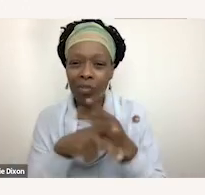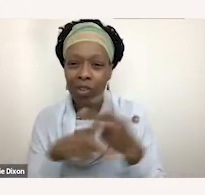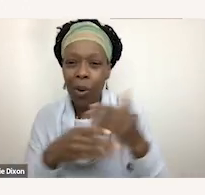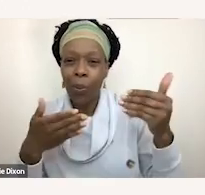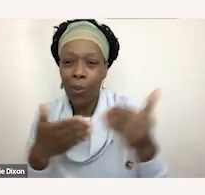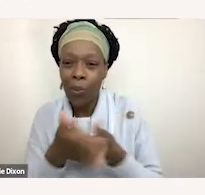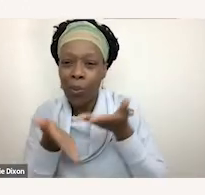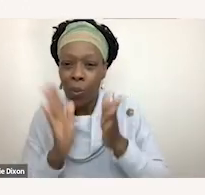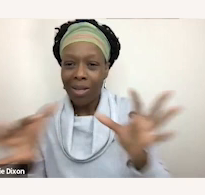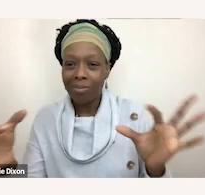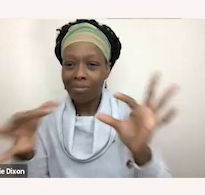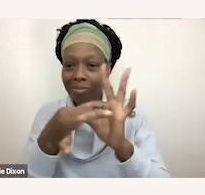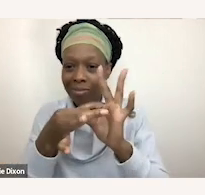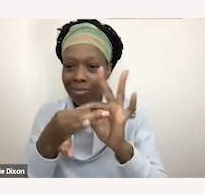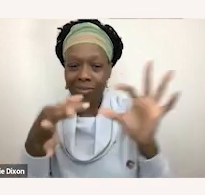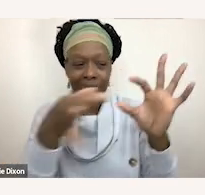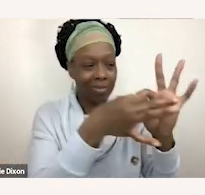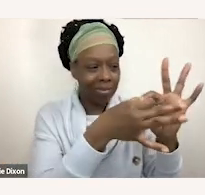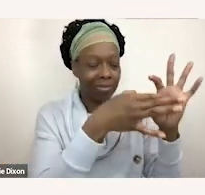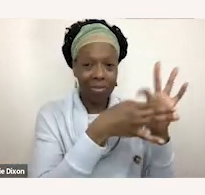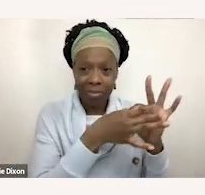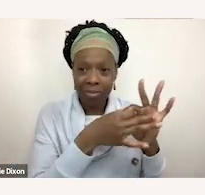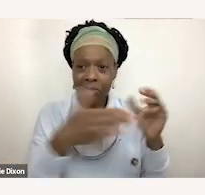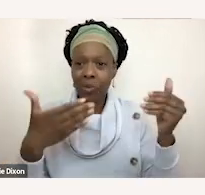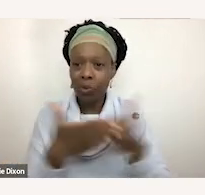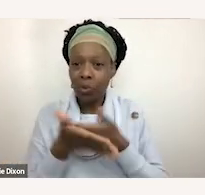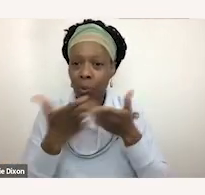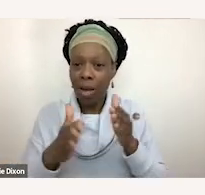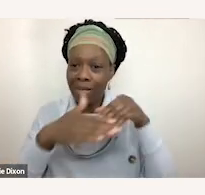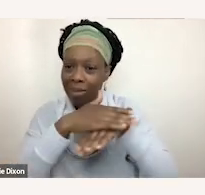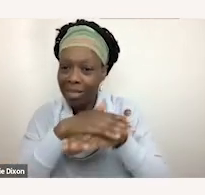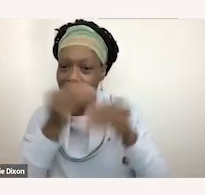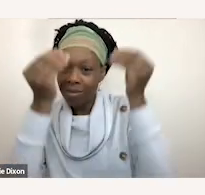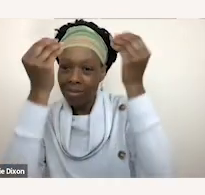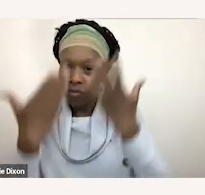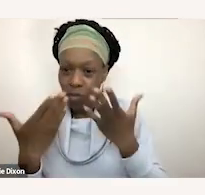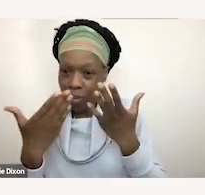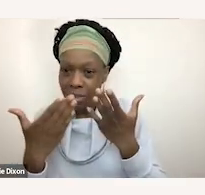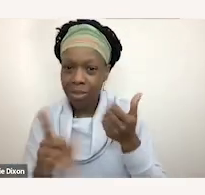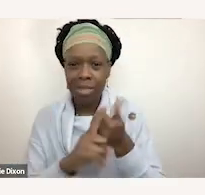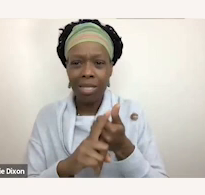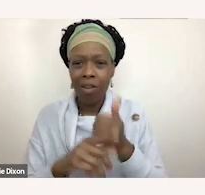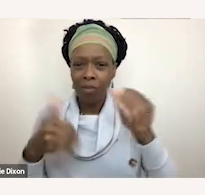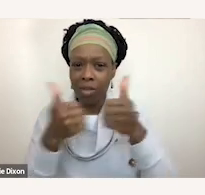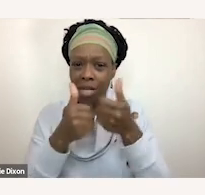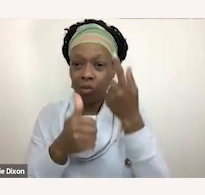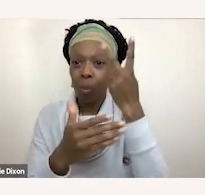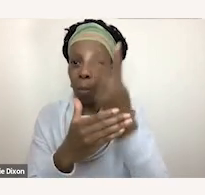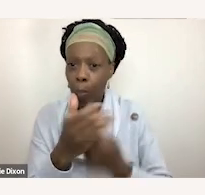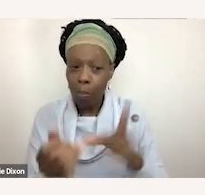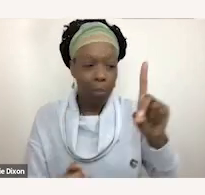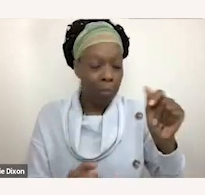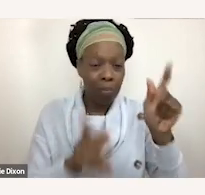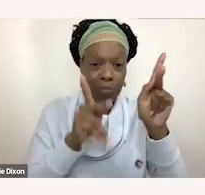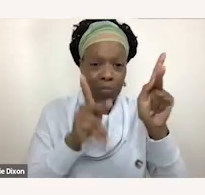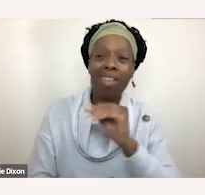connect with people, to access information. This is a challenge both for the disabled person and for the